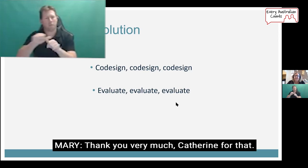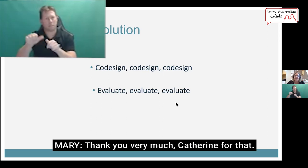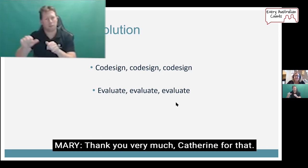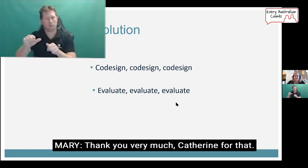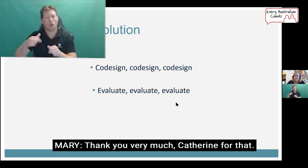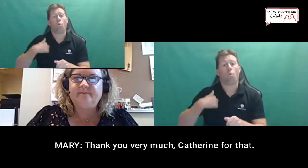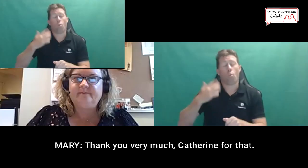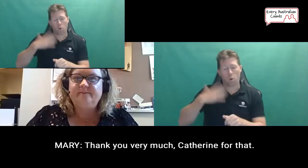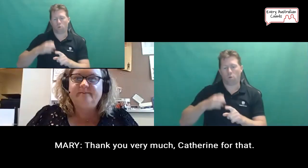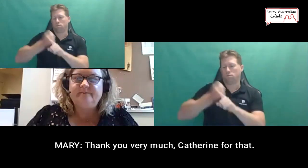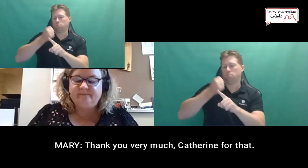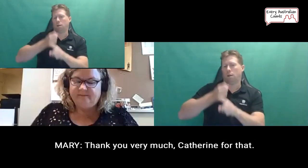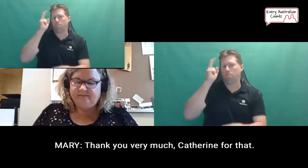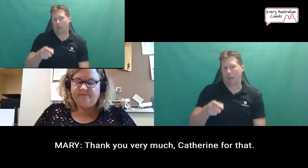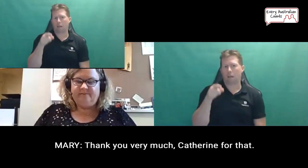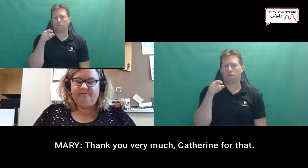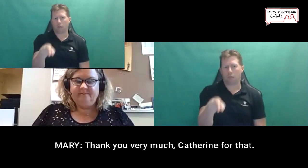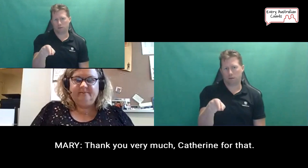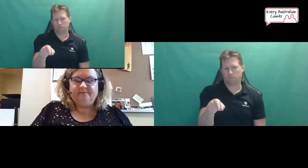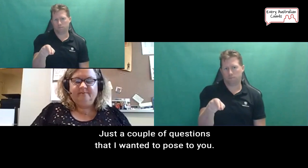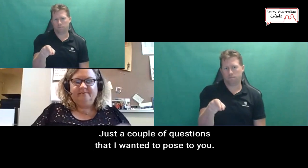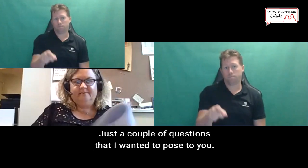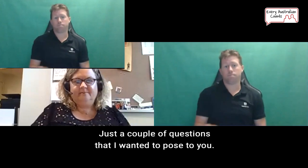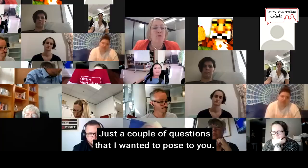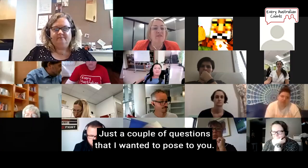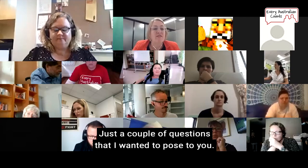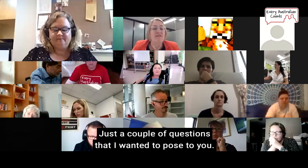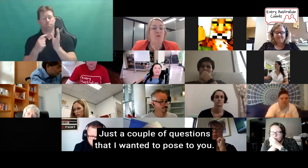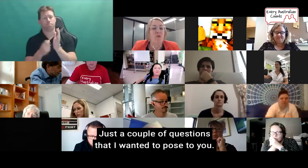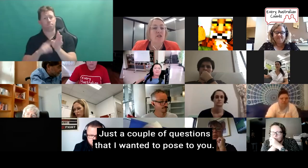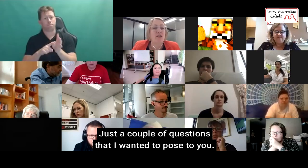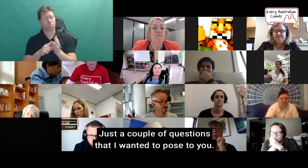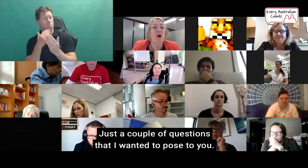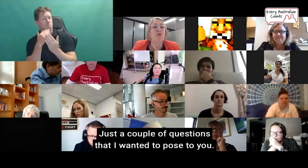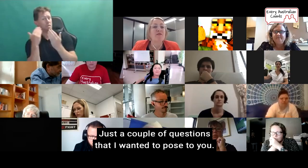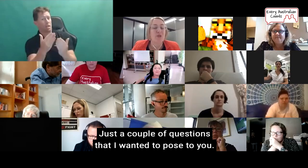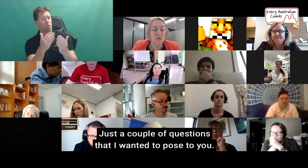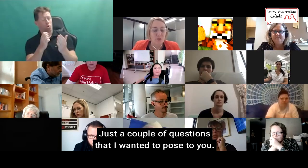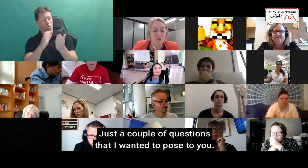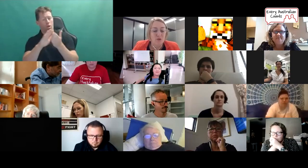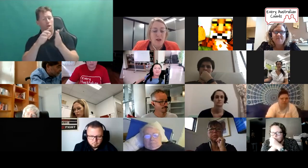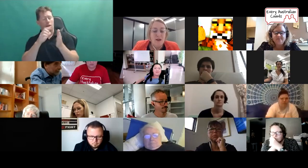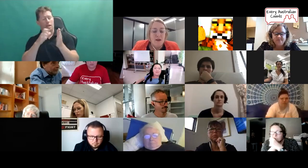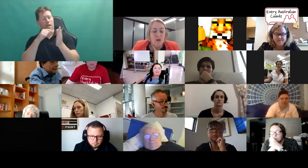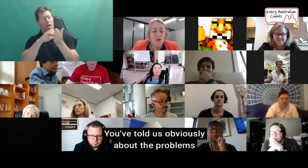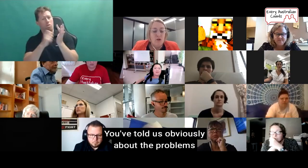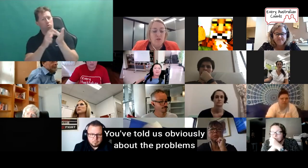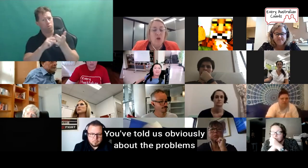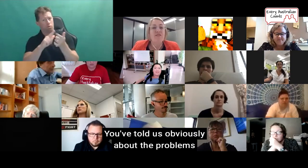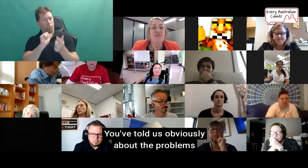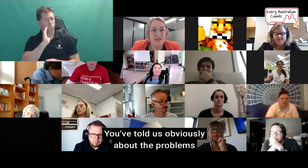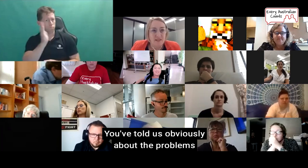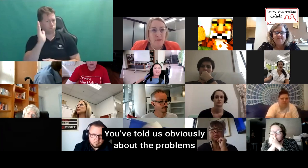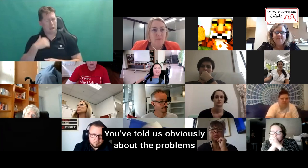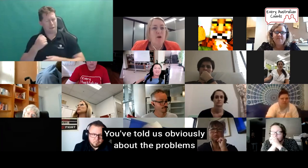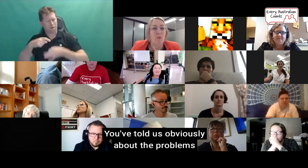Thank you very much, Catherine, for that. Just a couple of questions that I wanted to pose to you. You've